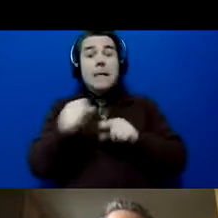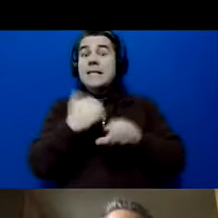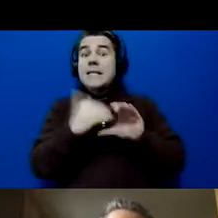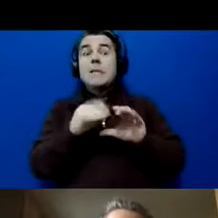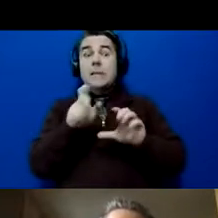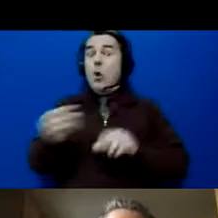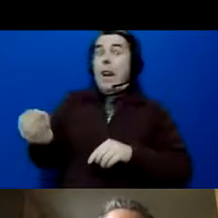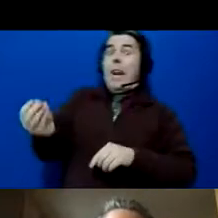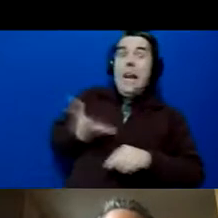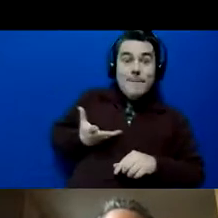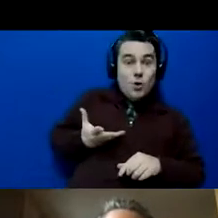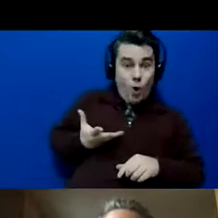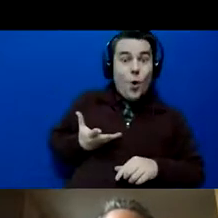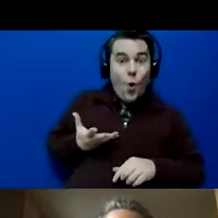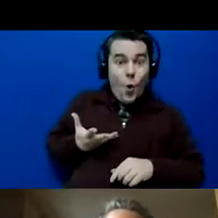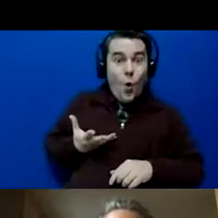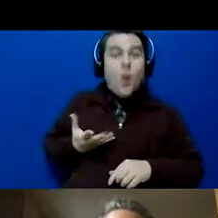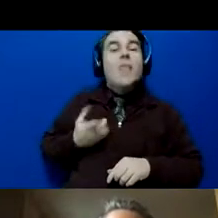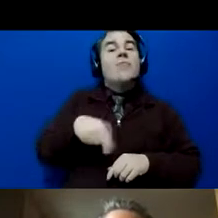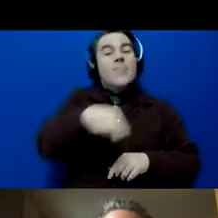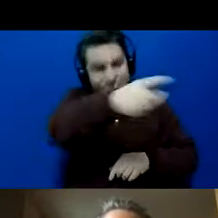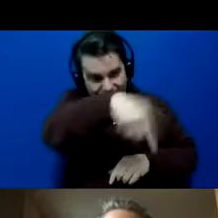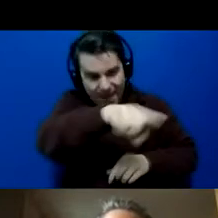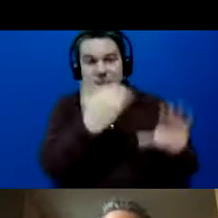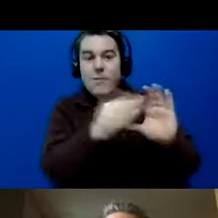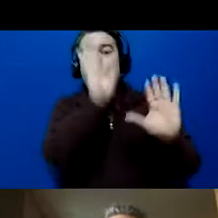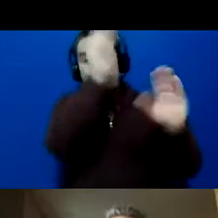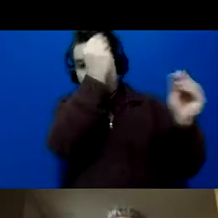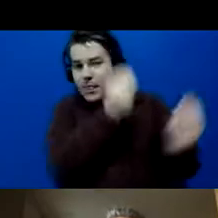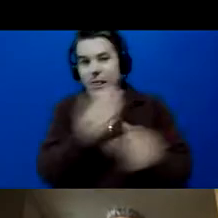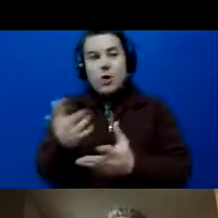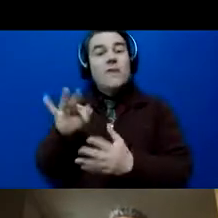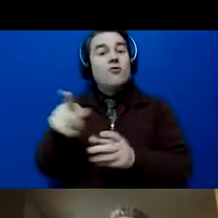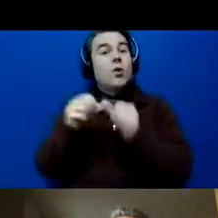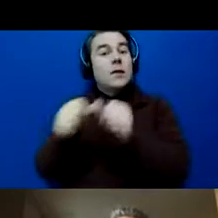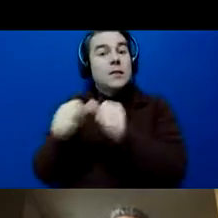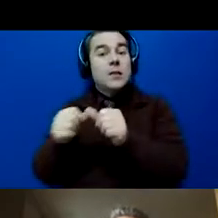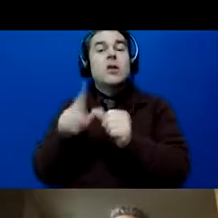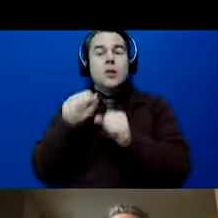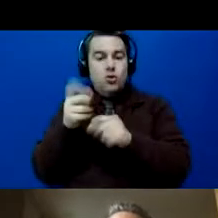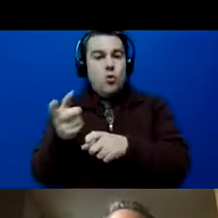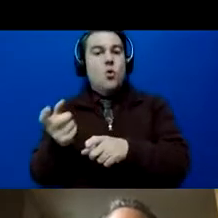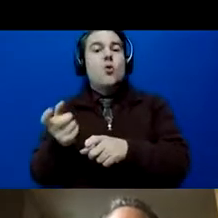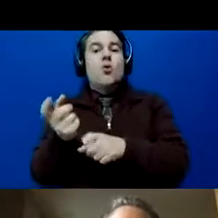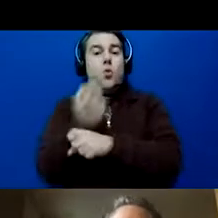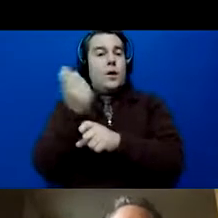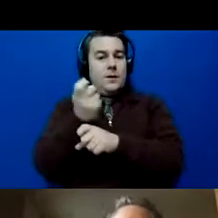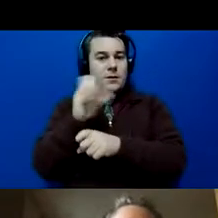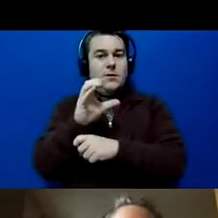me know because they will let you know if you are consistent and win Consistency Club in an email.